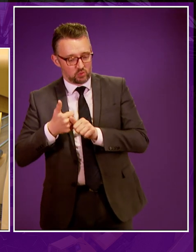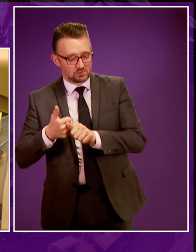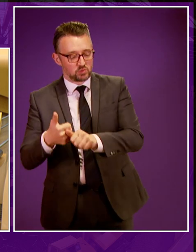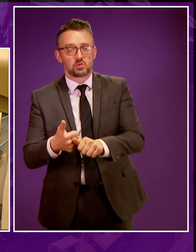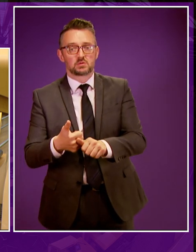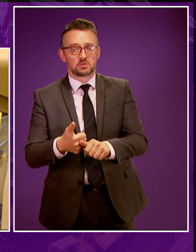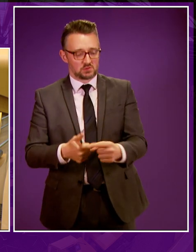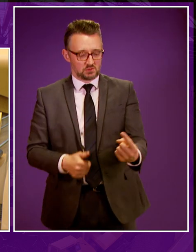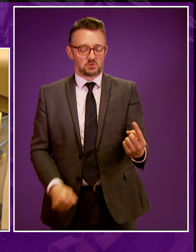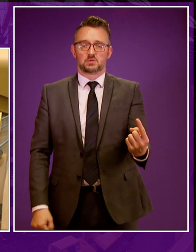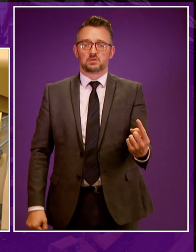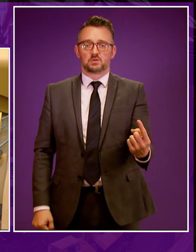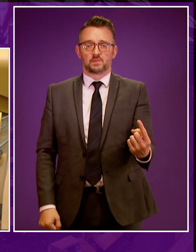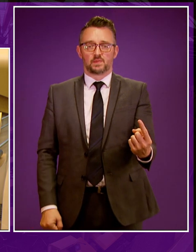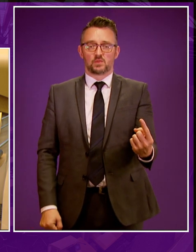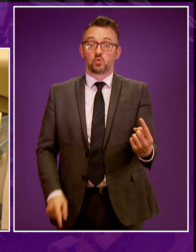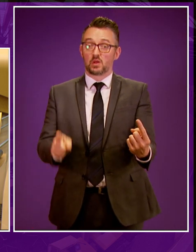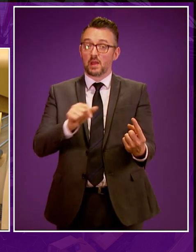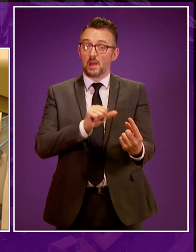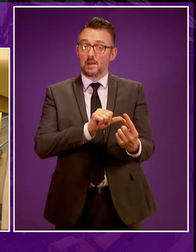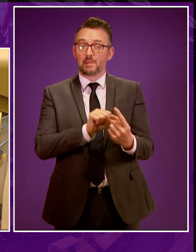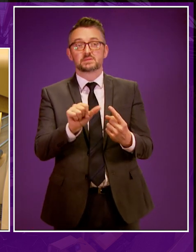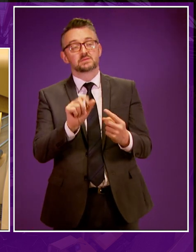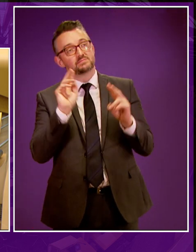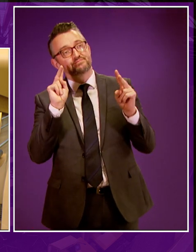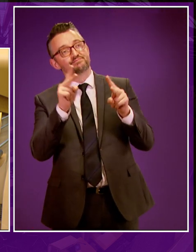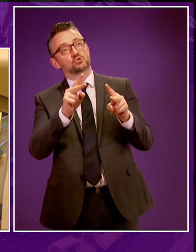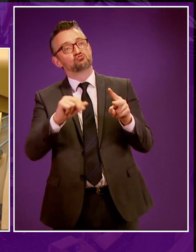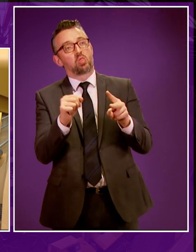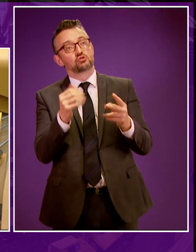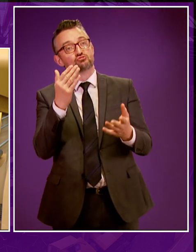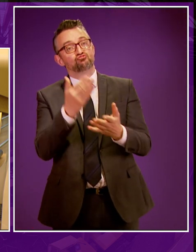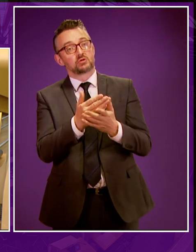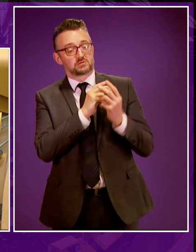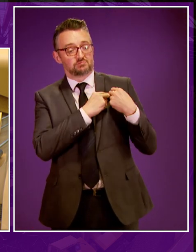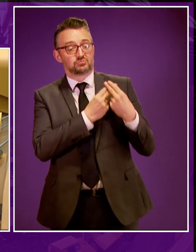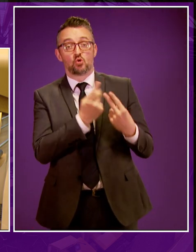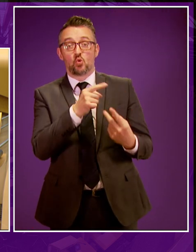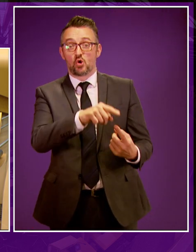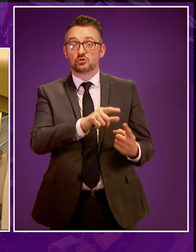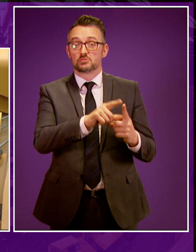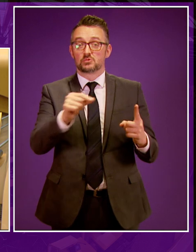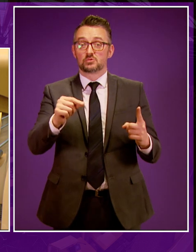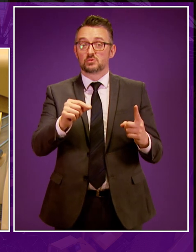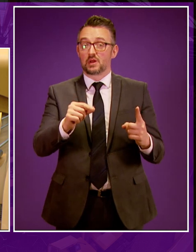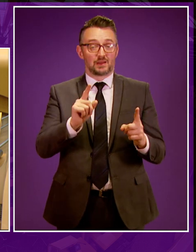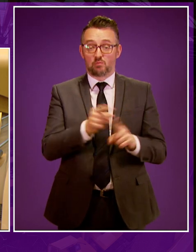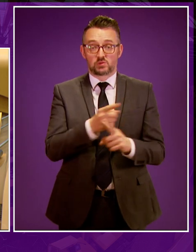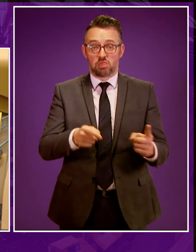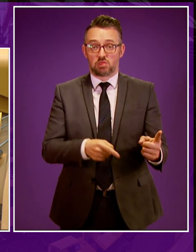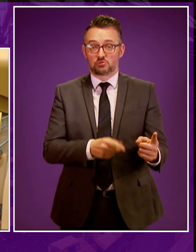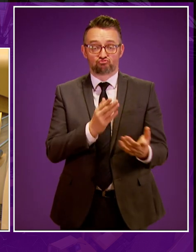proving once again that the best interests of Scotland cannot be trusted in the hands of the Conservatives.